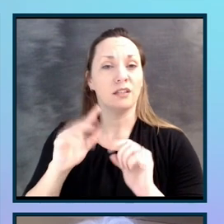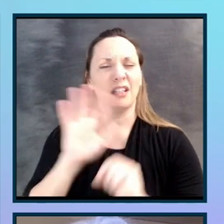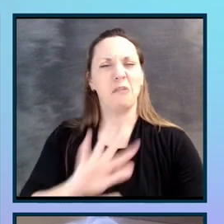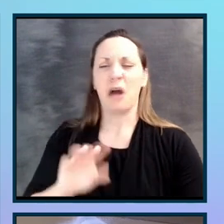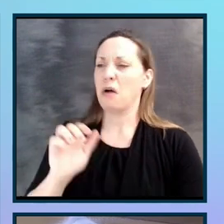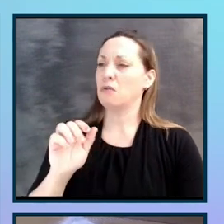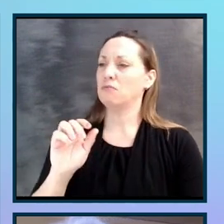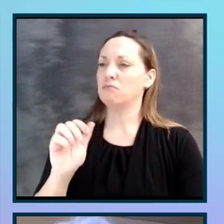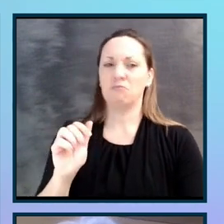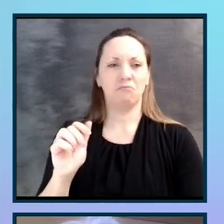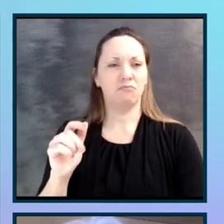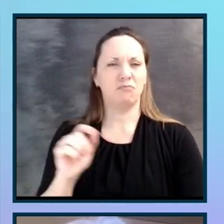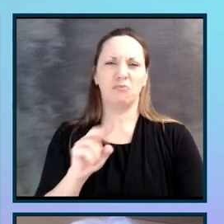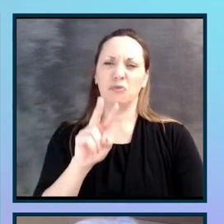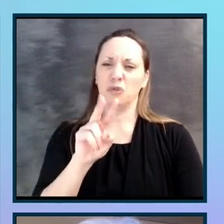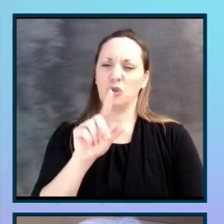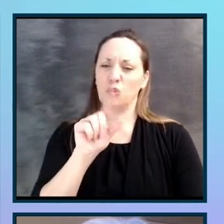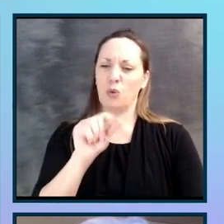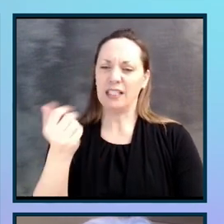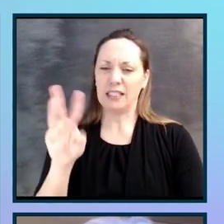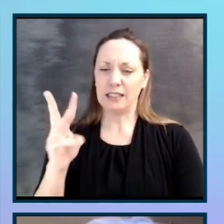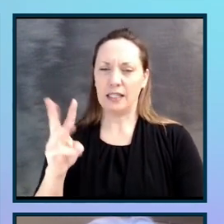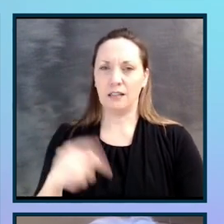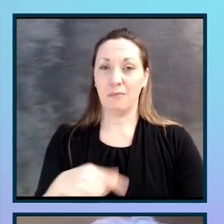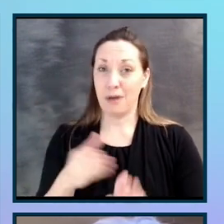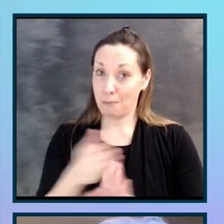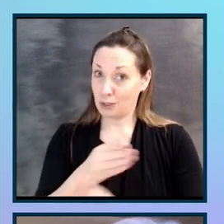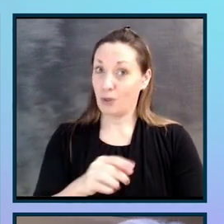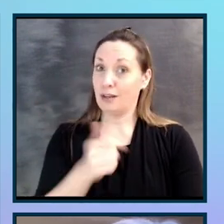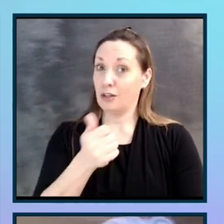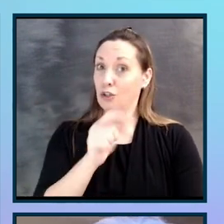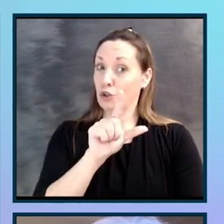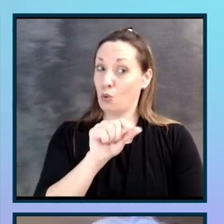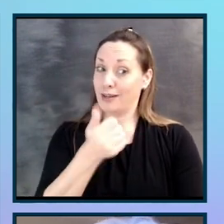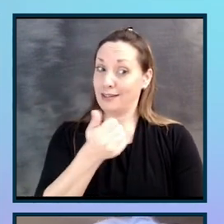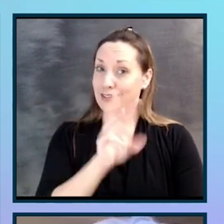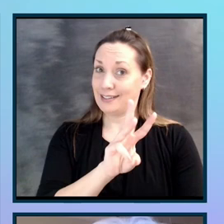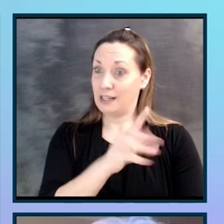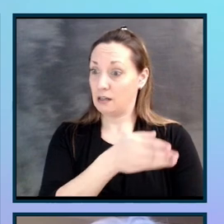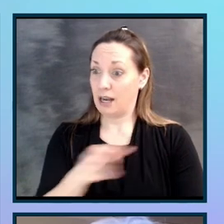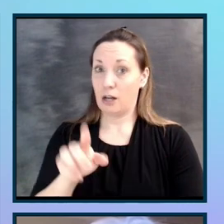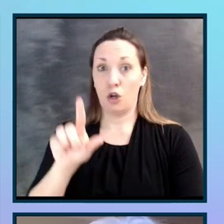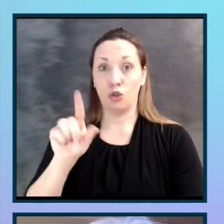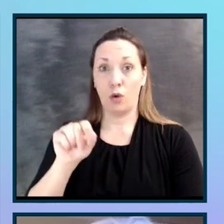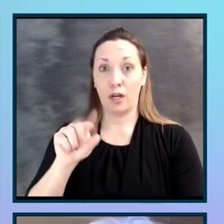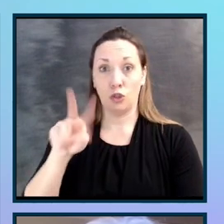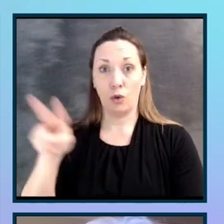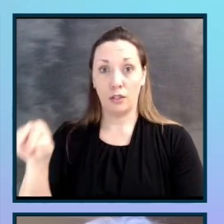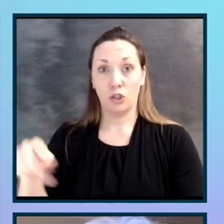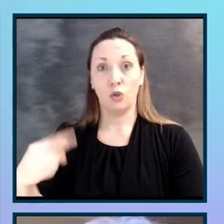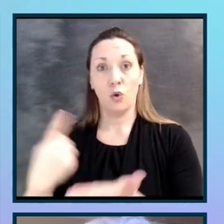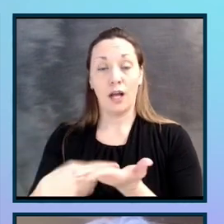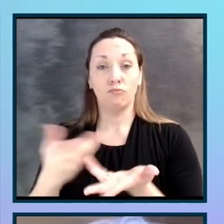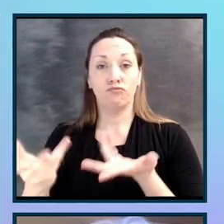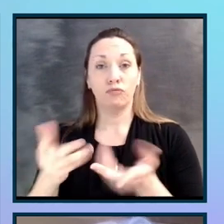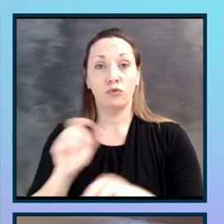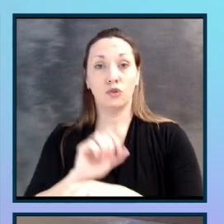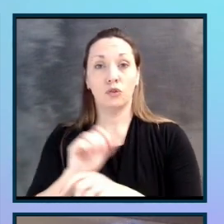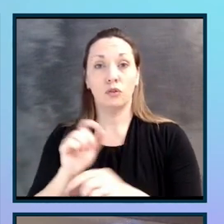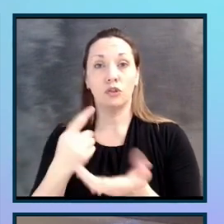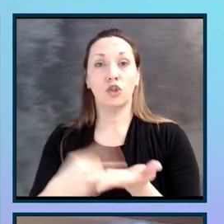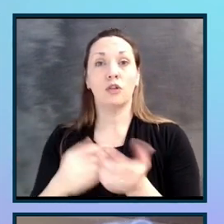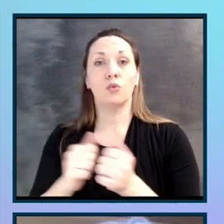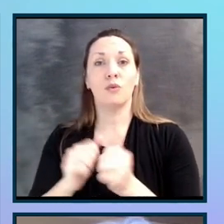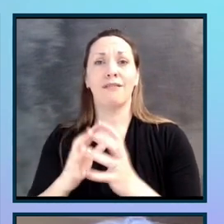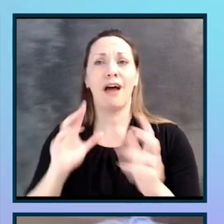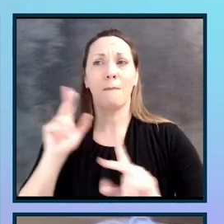between 2016 and 2022, I talked to a lot of people who were using the process in different ways.